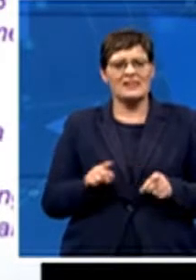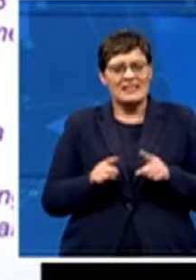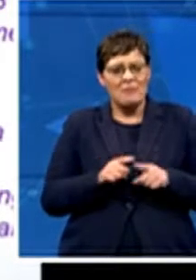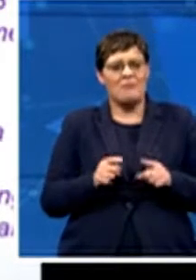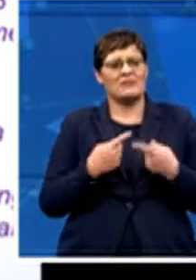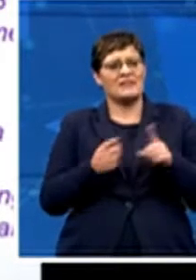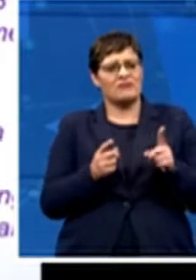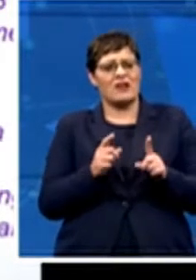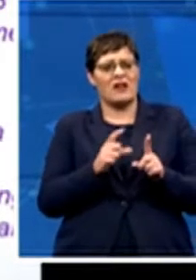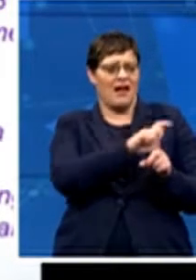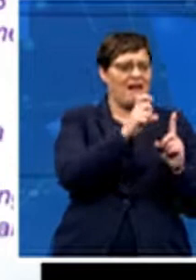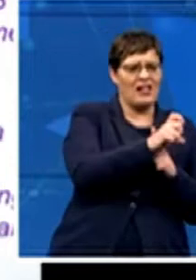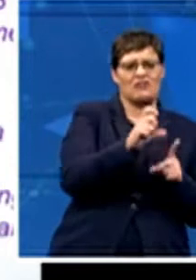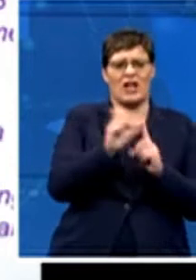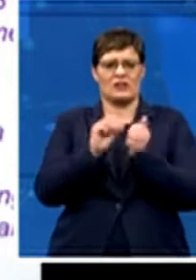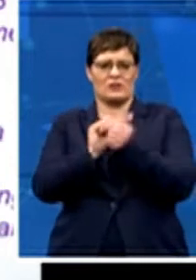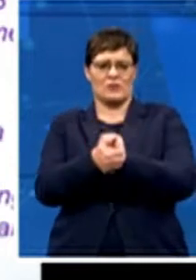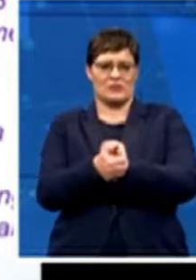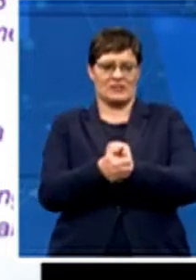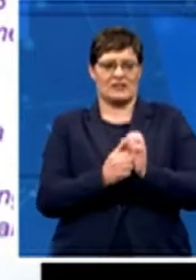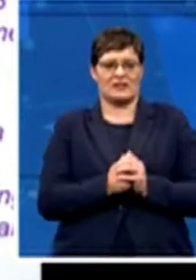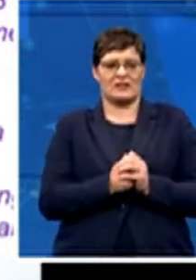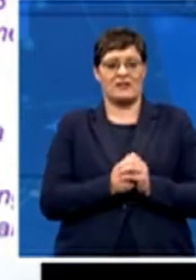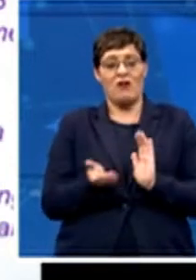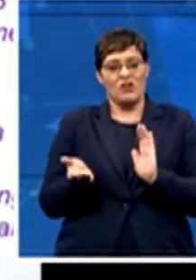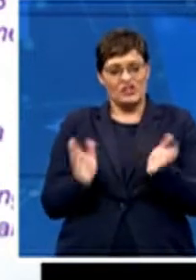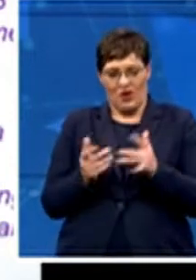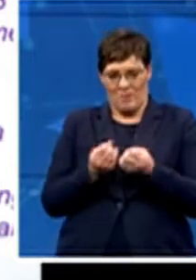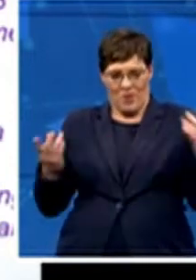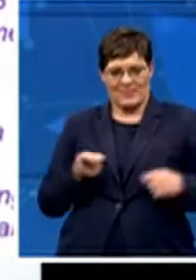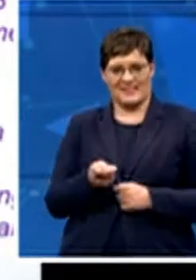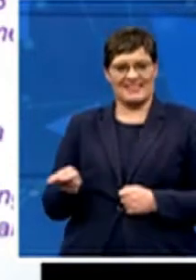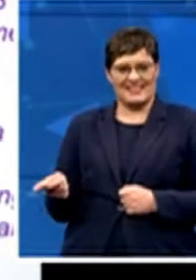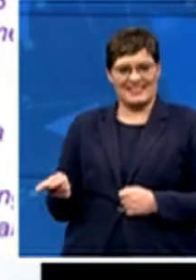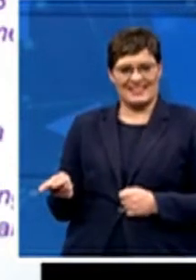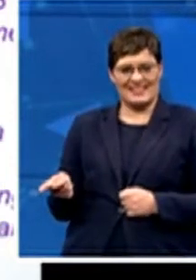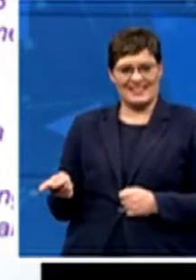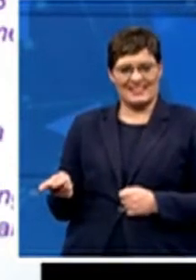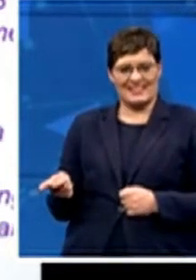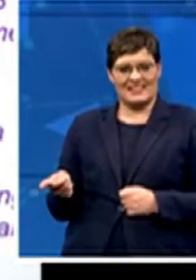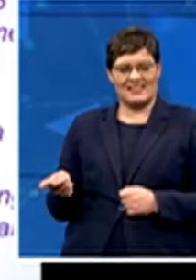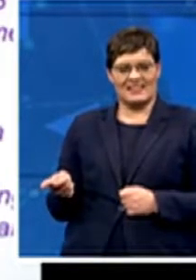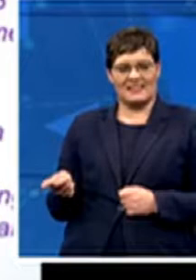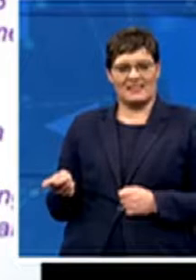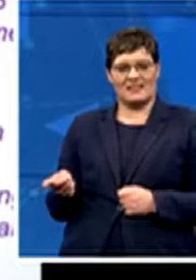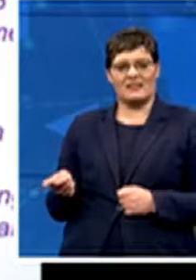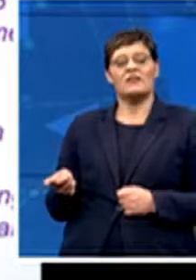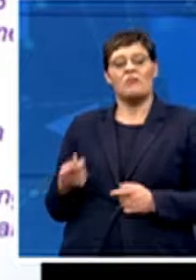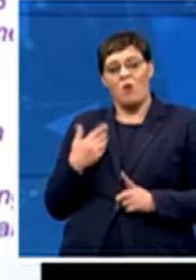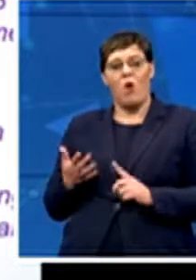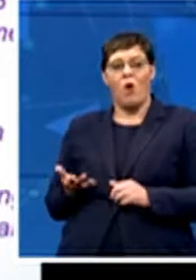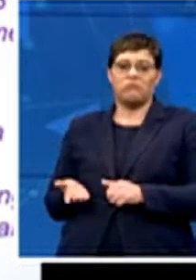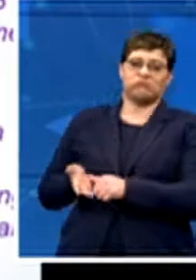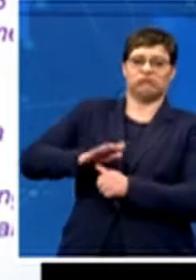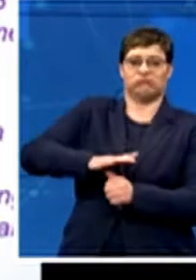We're aware that soccer, most of the players, these players played soccer and that was very much dominant in some of the communities. There were more